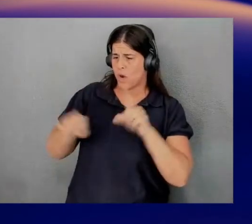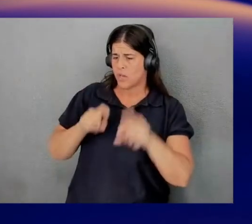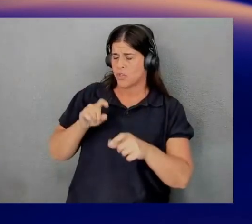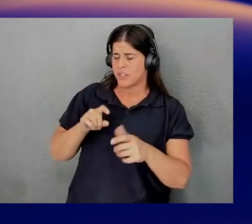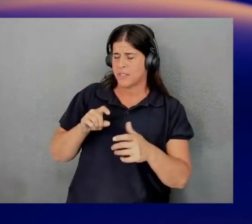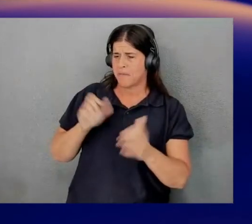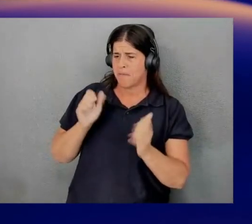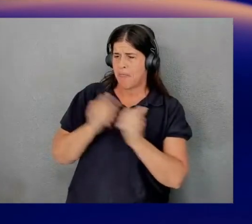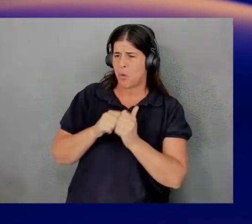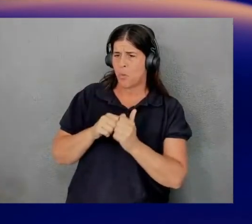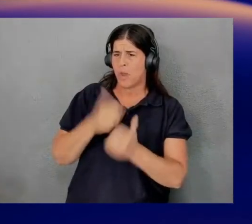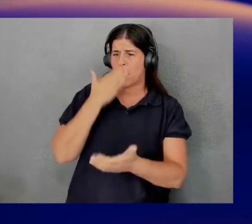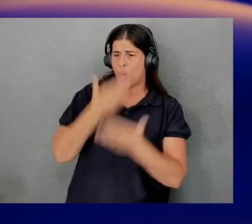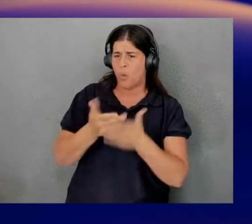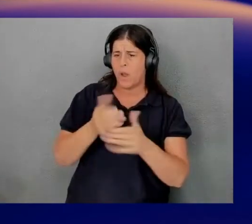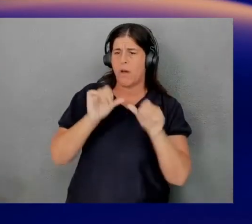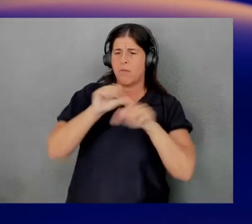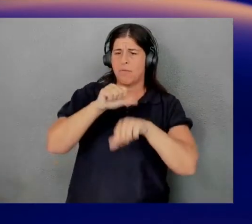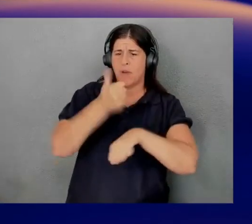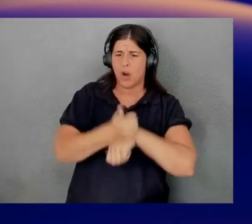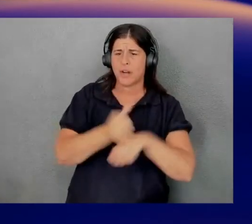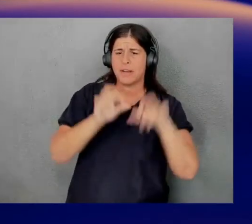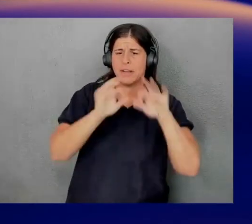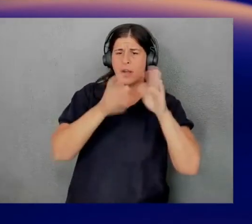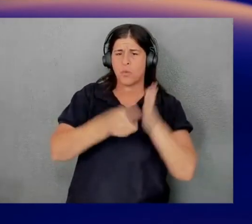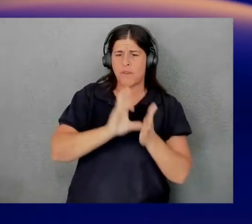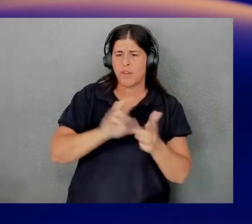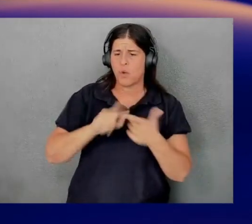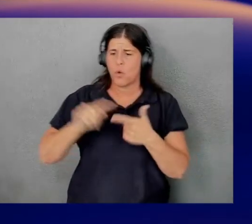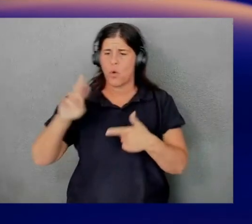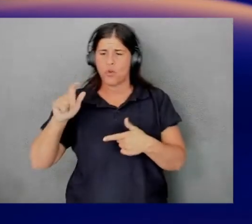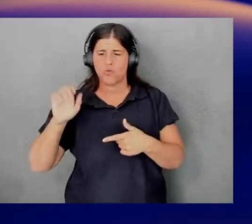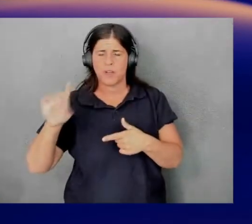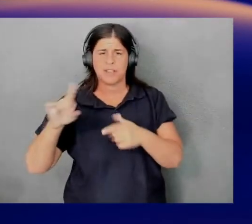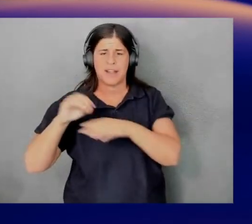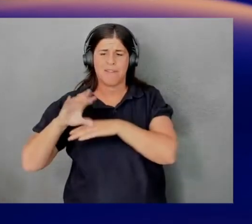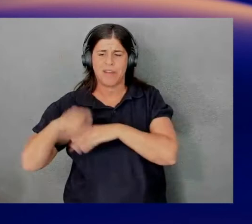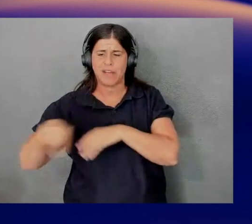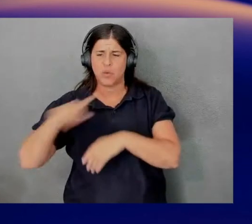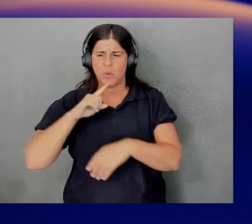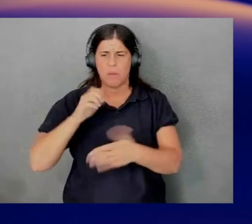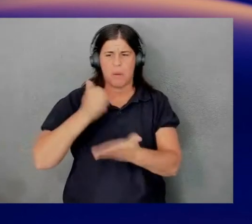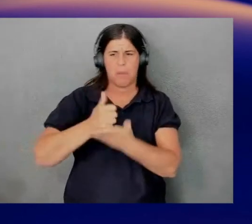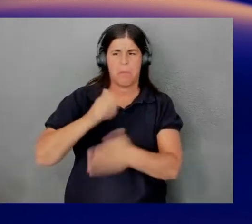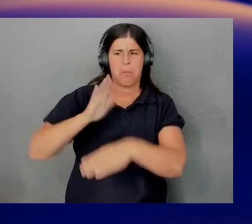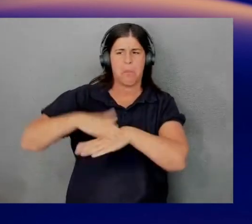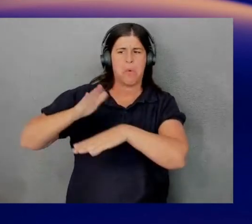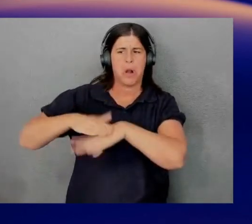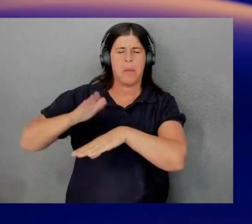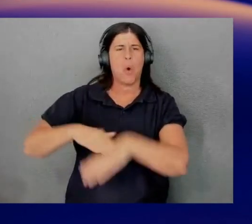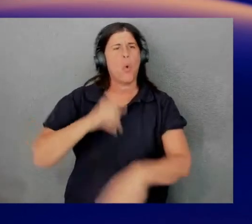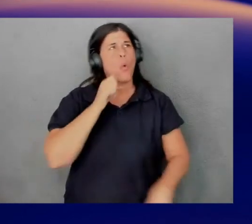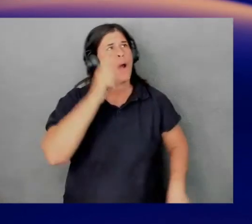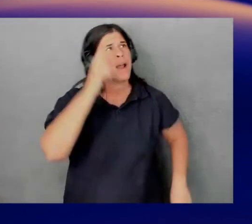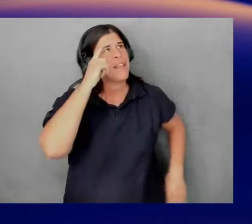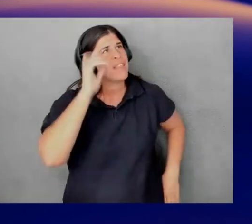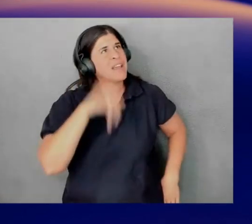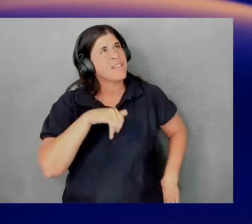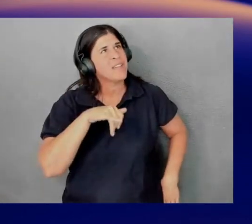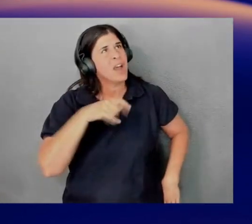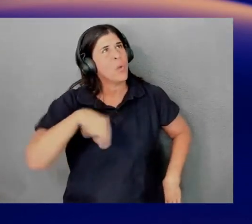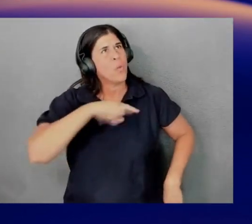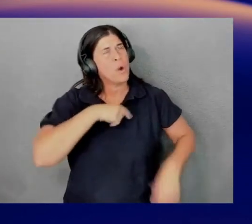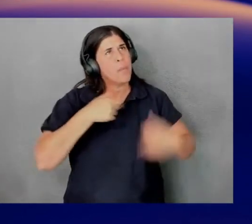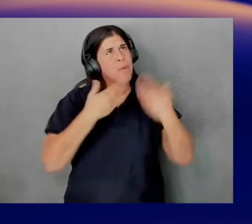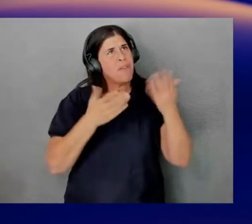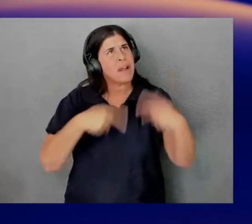WellArchitectedReview or even Trusted Advisor, it would start prompting some ideas of like, well, I haven't even thought of that. Absolutely. Like providing least privilege. What is that? Oh,